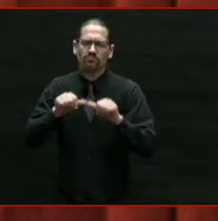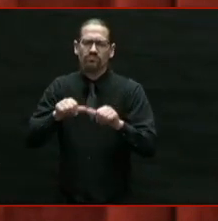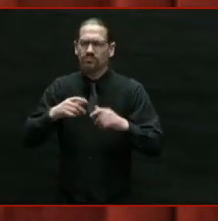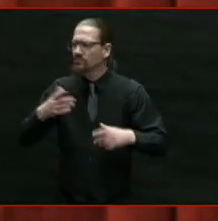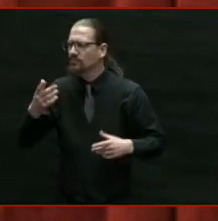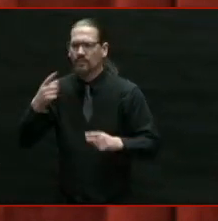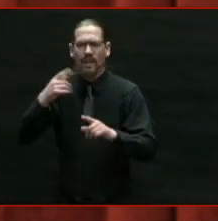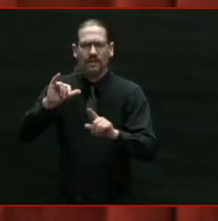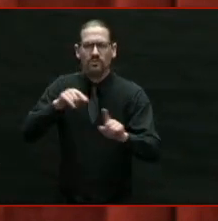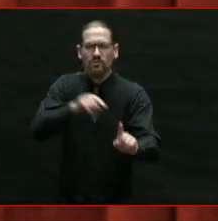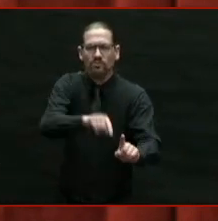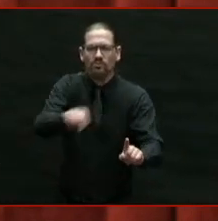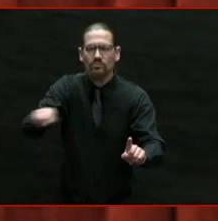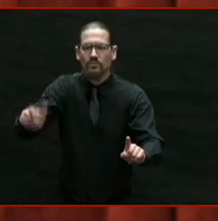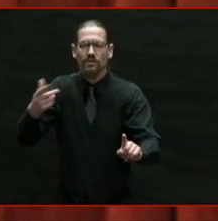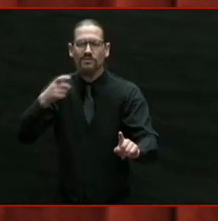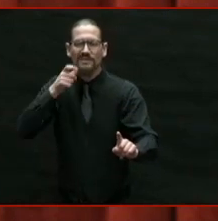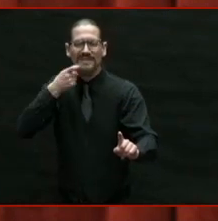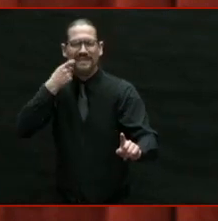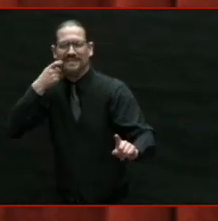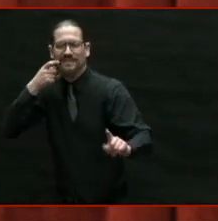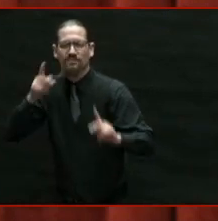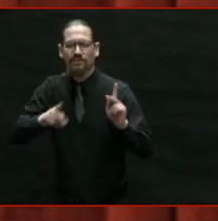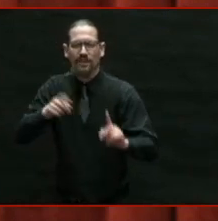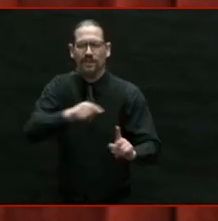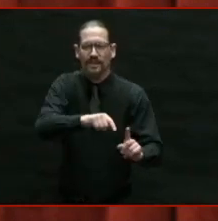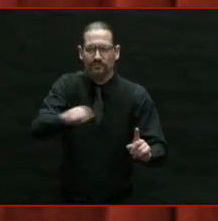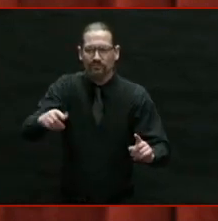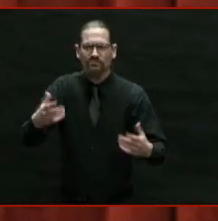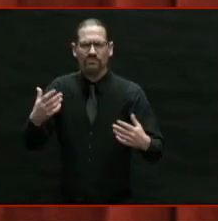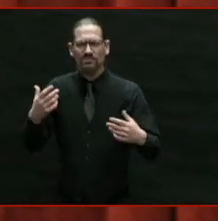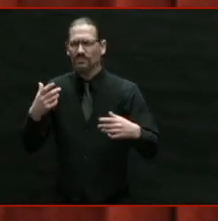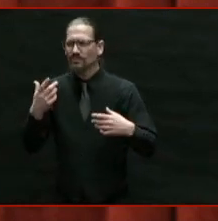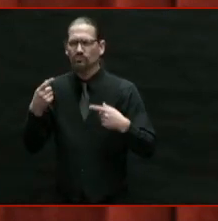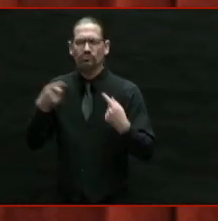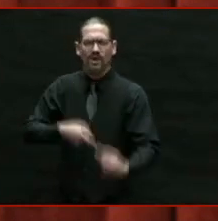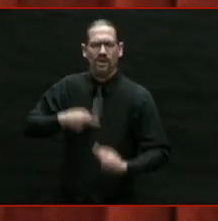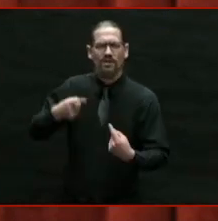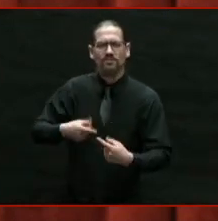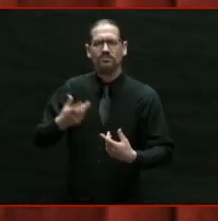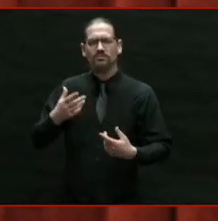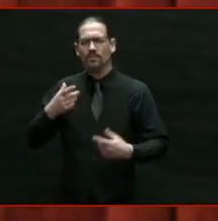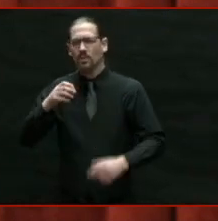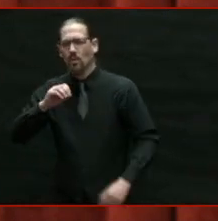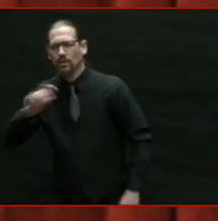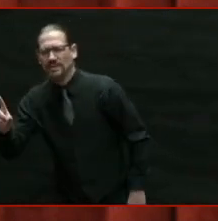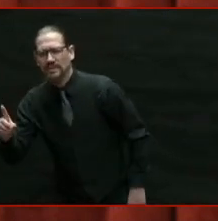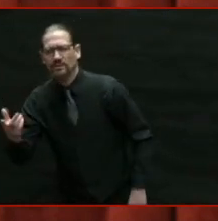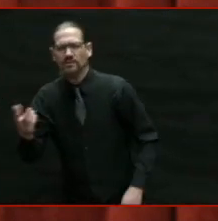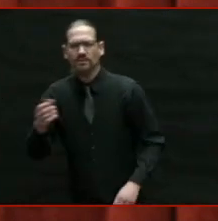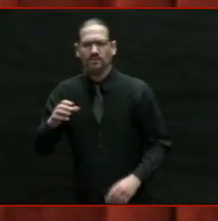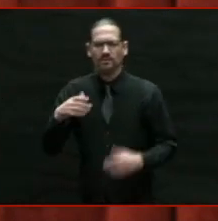families devastated by overdose. All problems made worse by the pandemic.